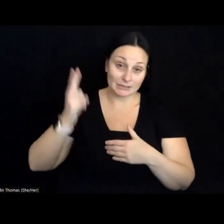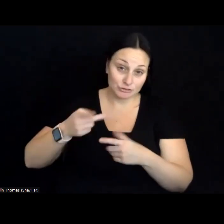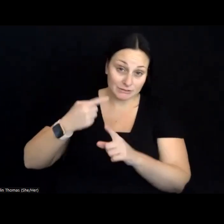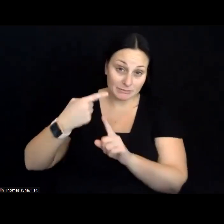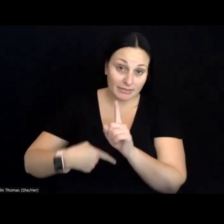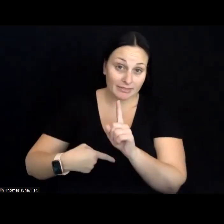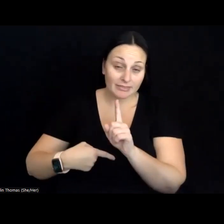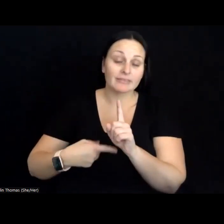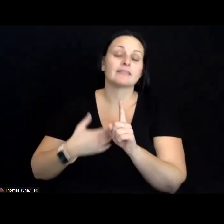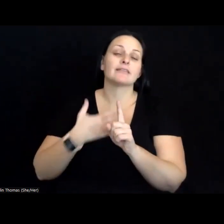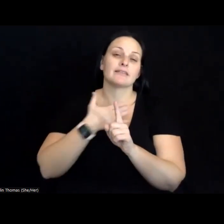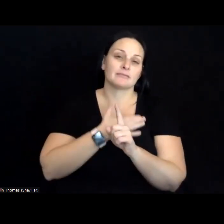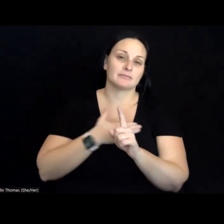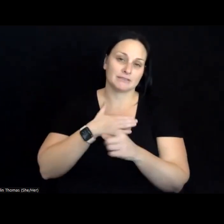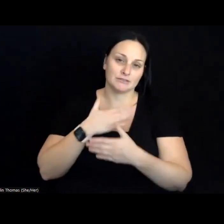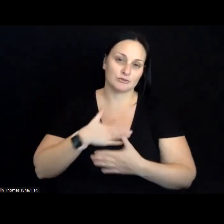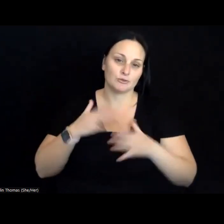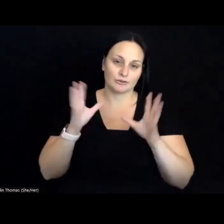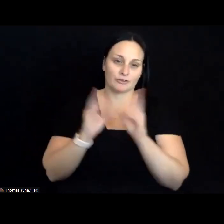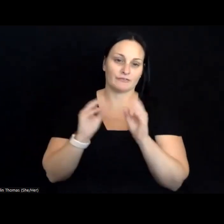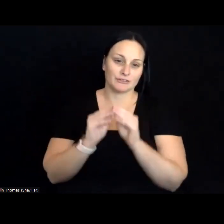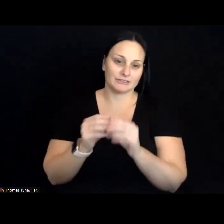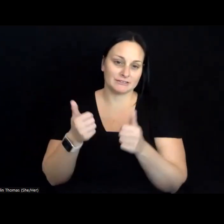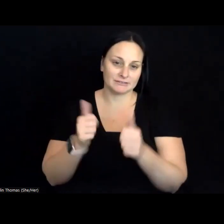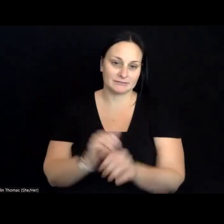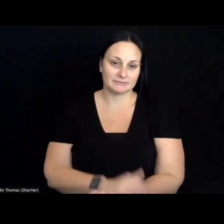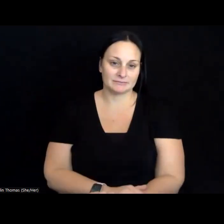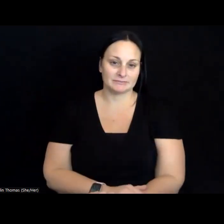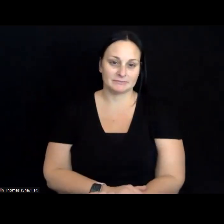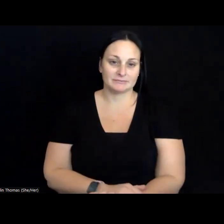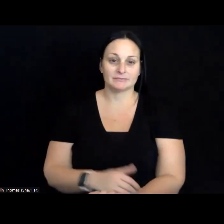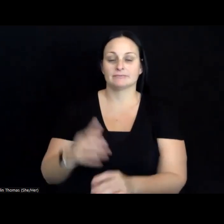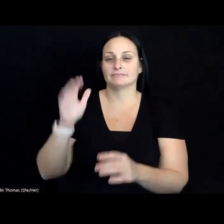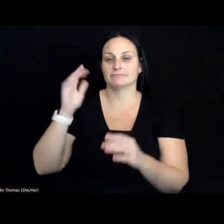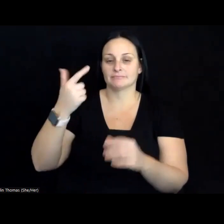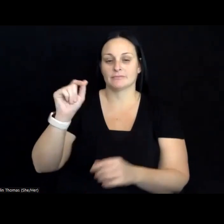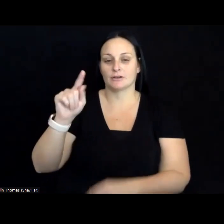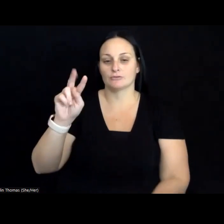and please enjoy the conference. Go Tritons!